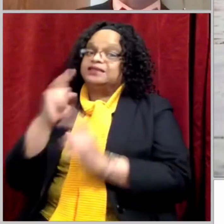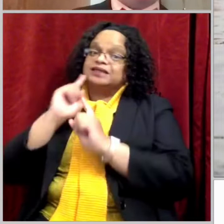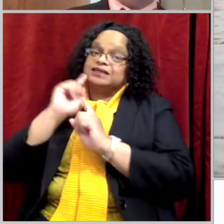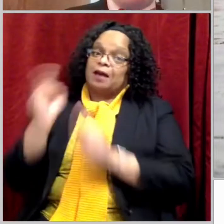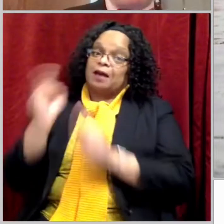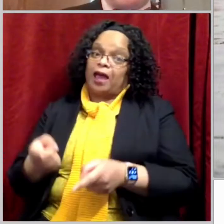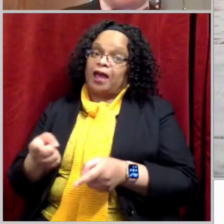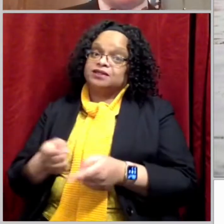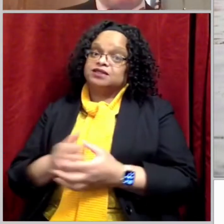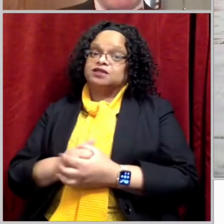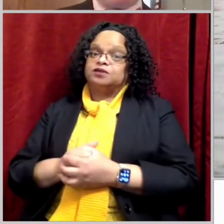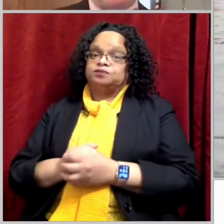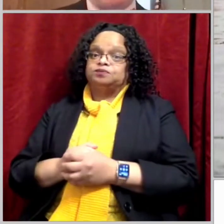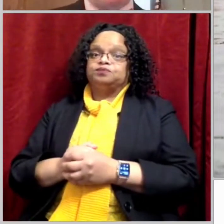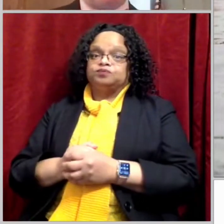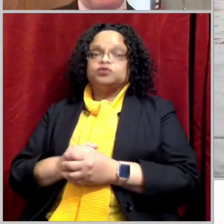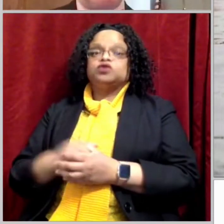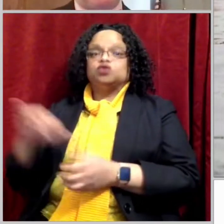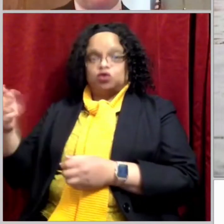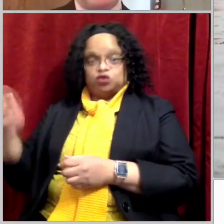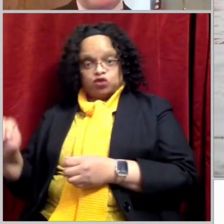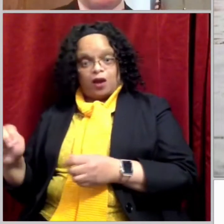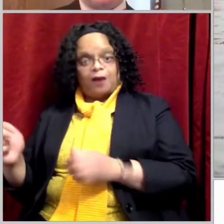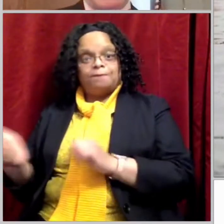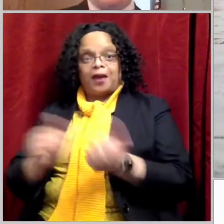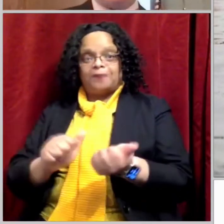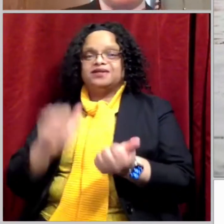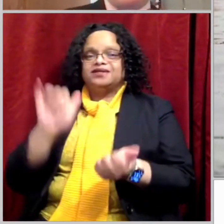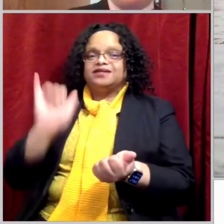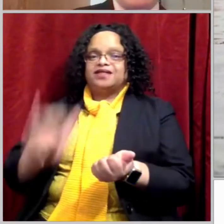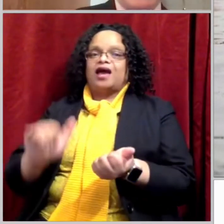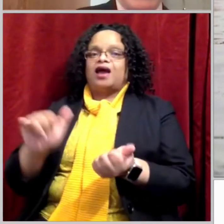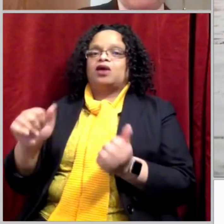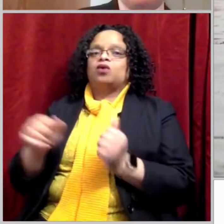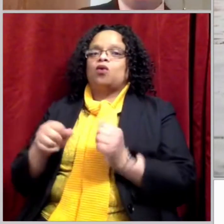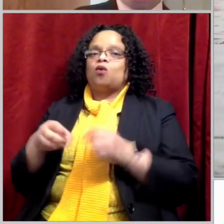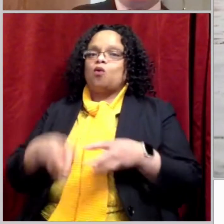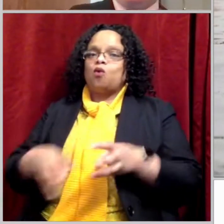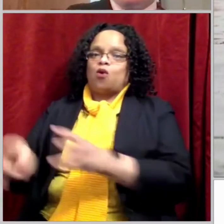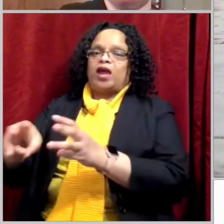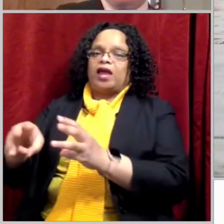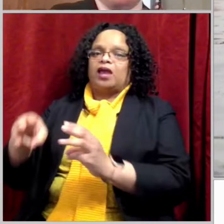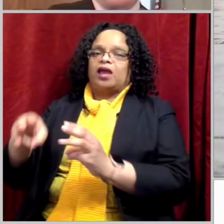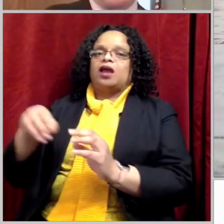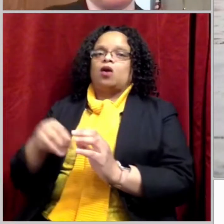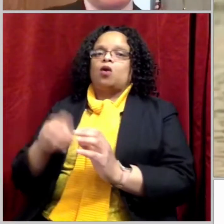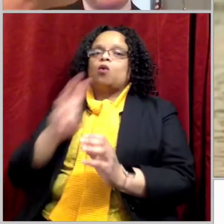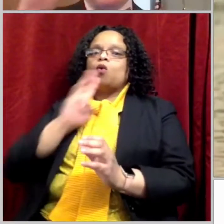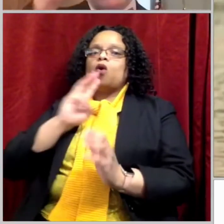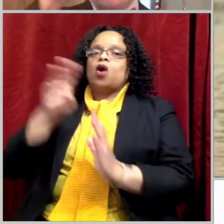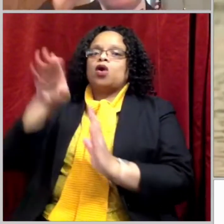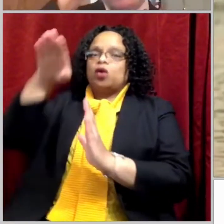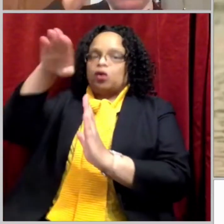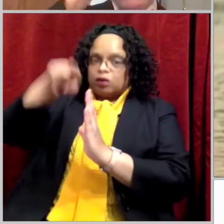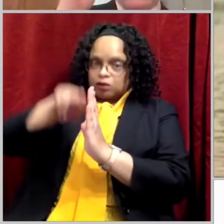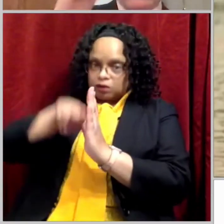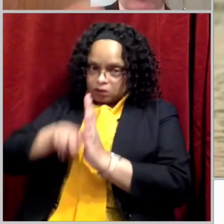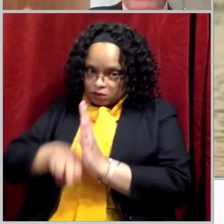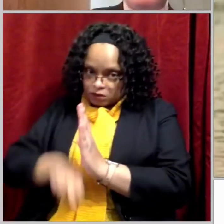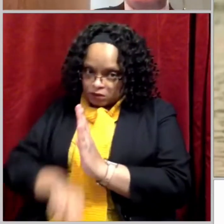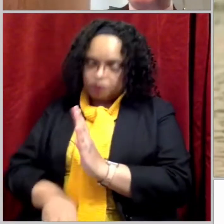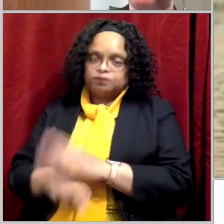how John the baptizer baptized people. So that's the how. And of course, John